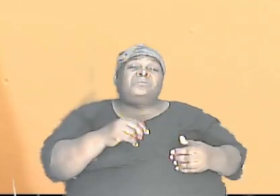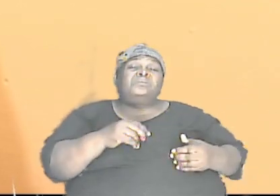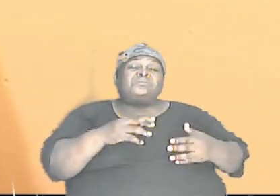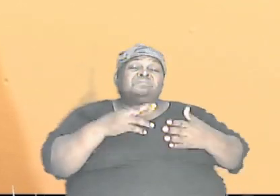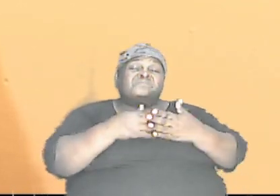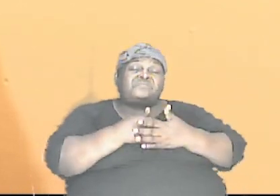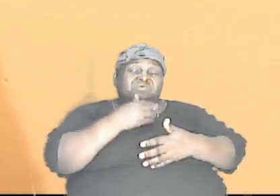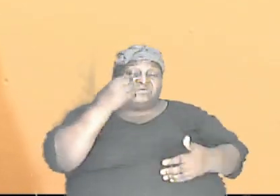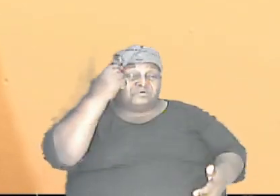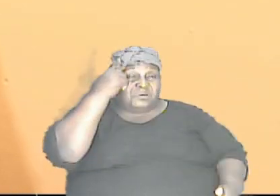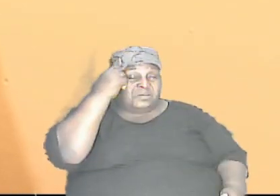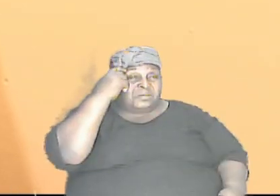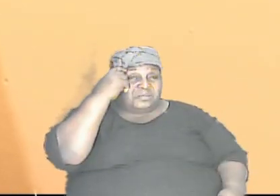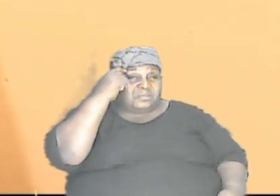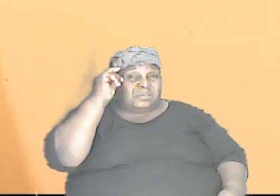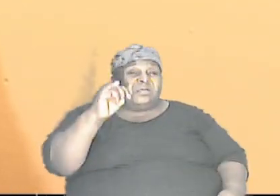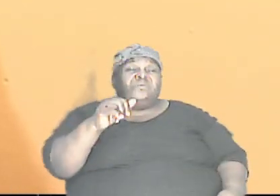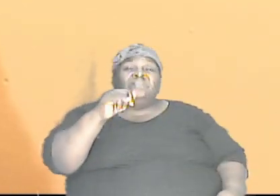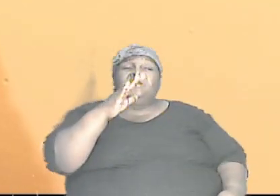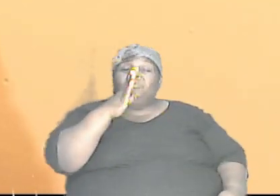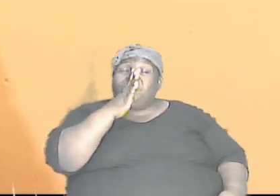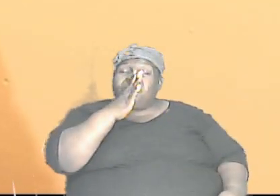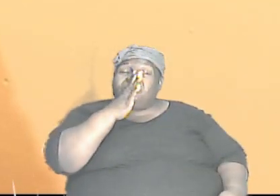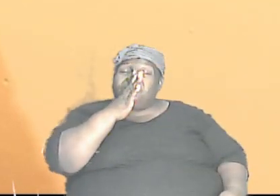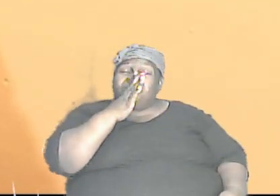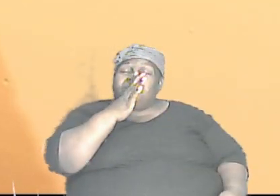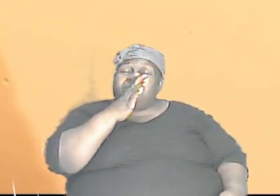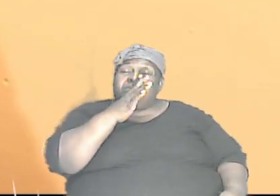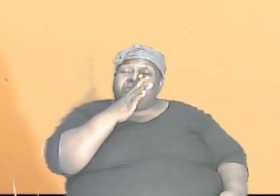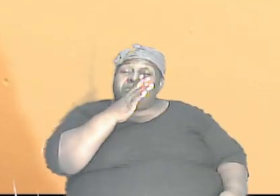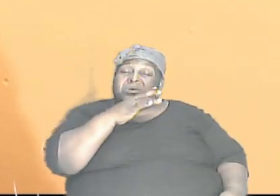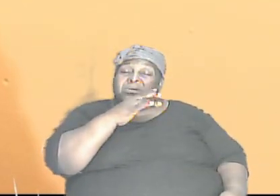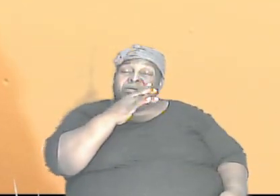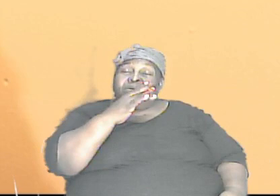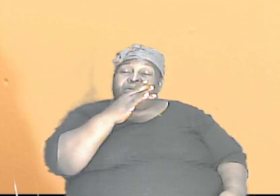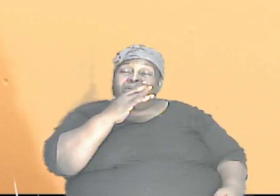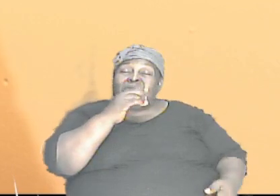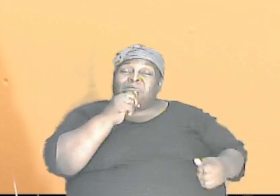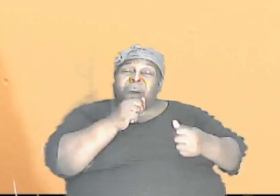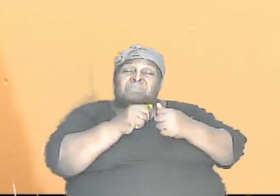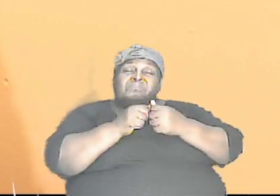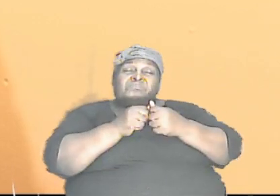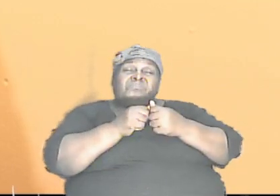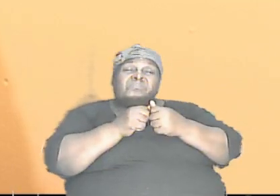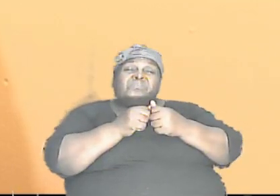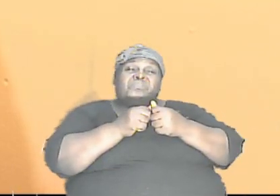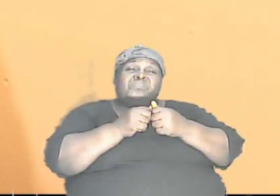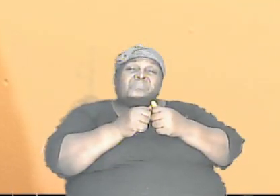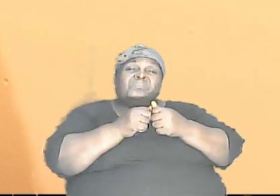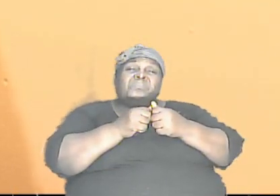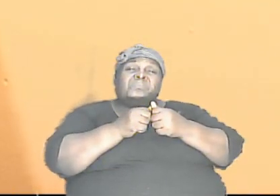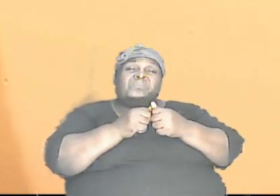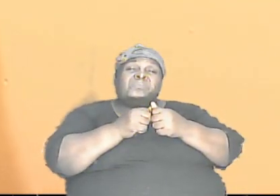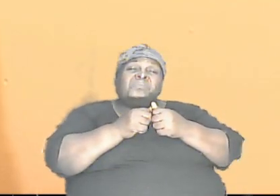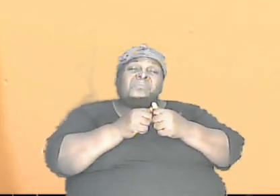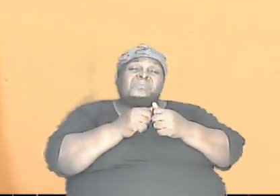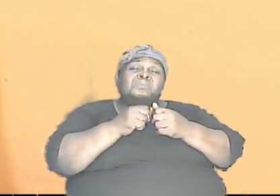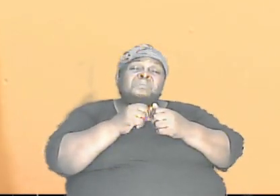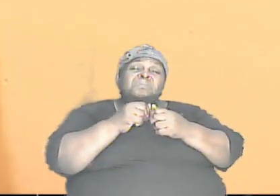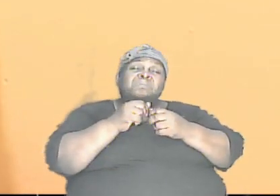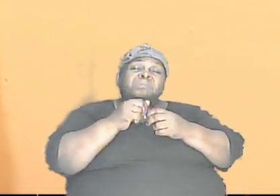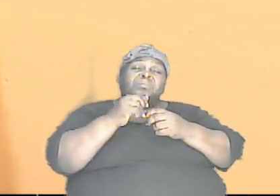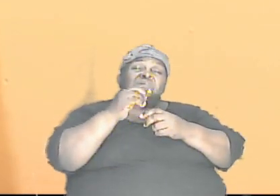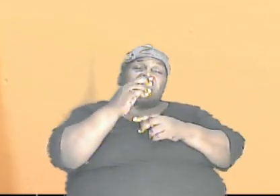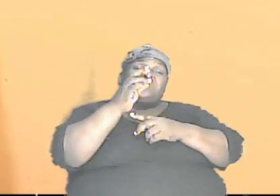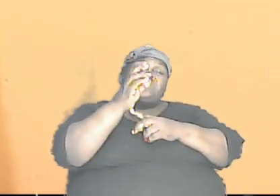minds. That mother with the capital A and the common A gene, the capital